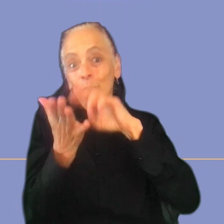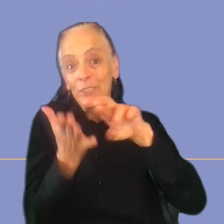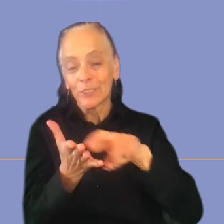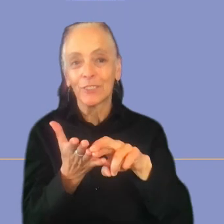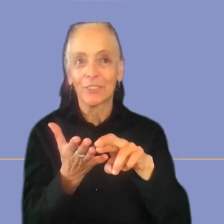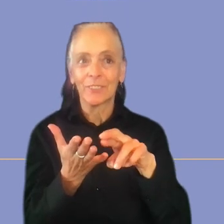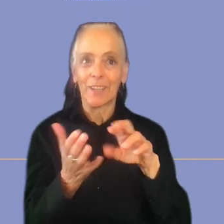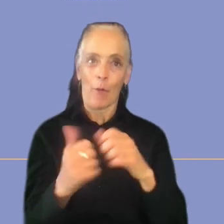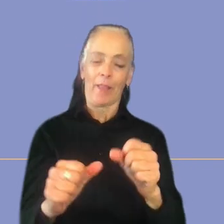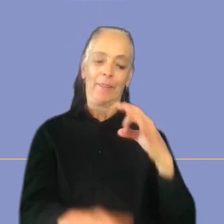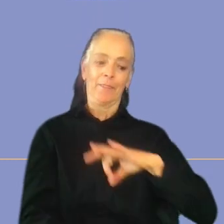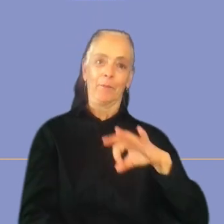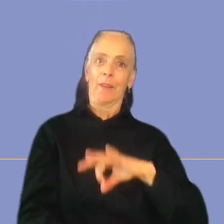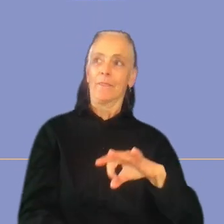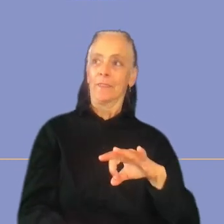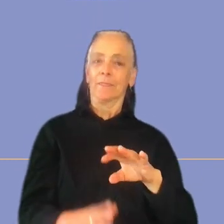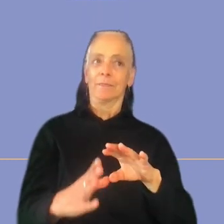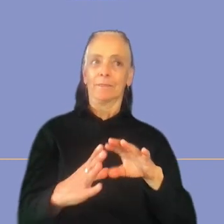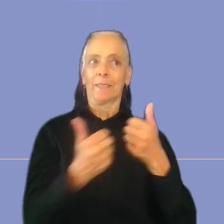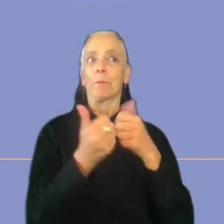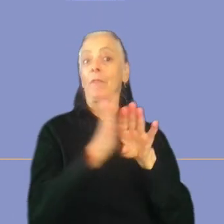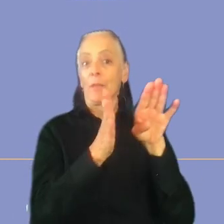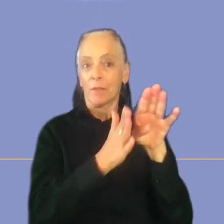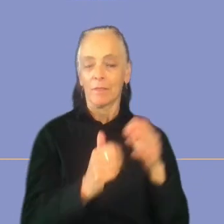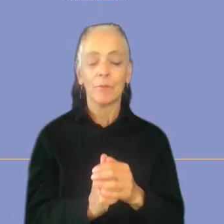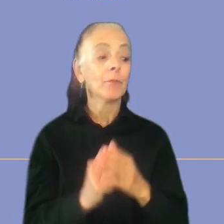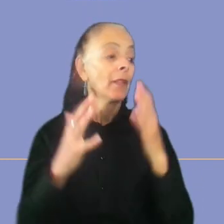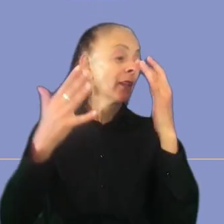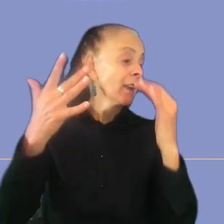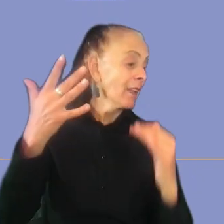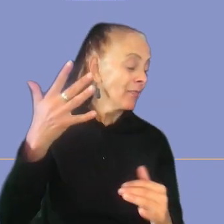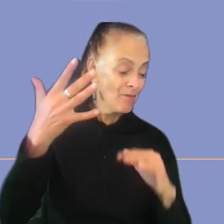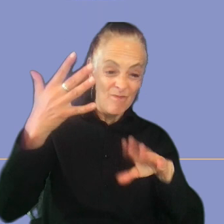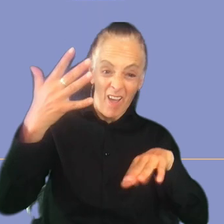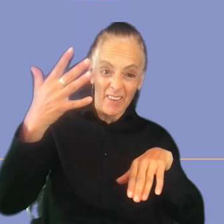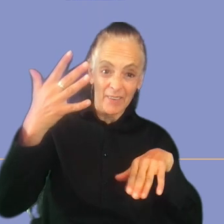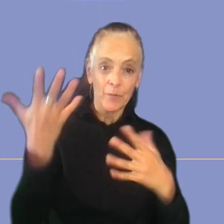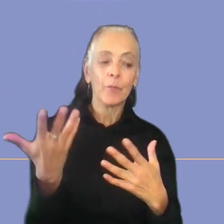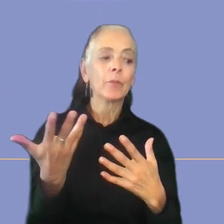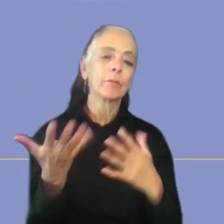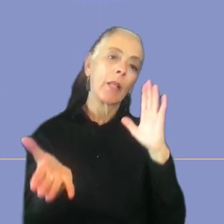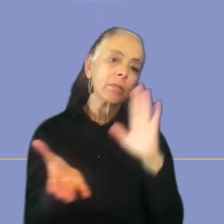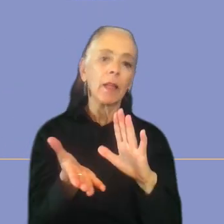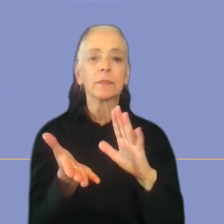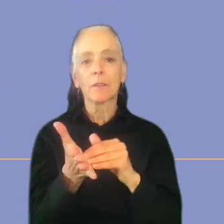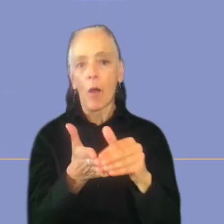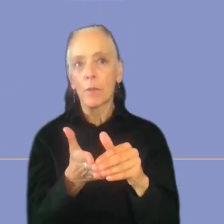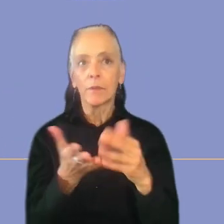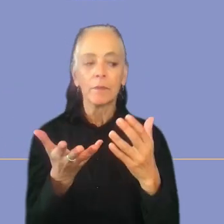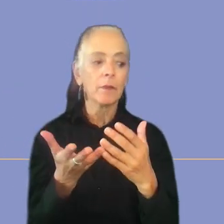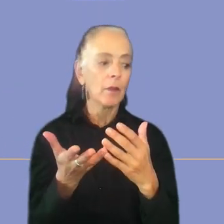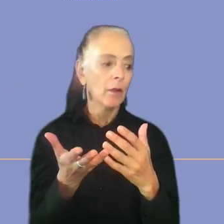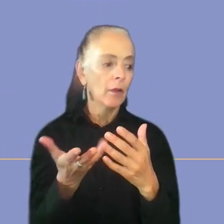on the development of games. And at the very bottom of the list things are less commonly used or as